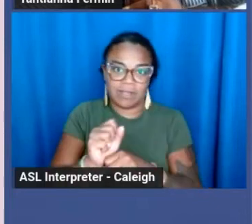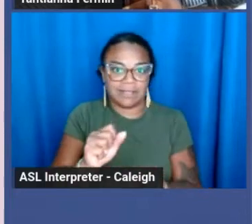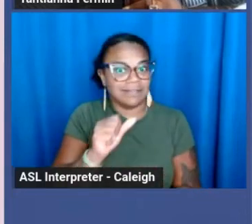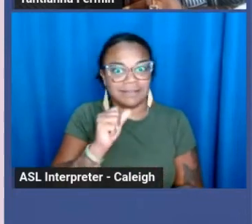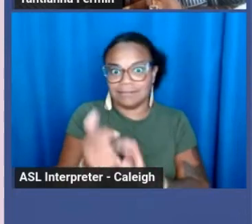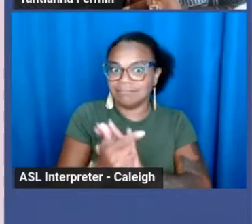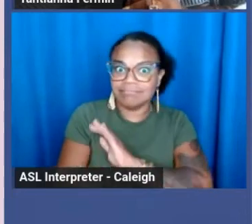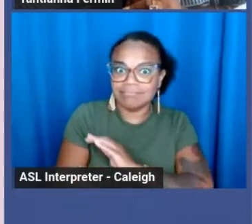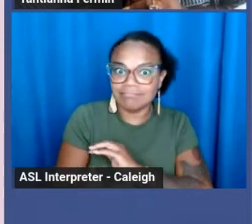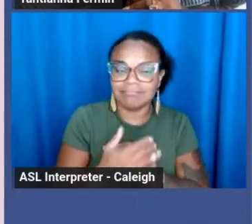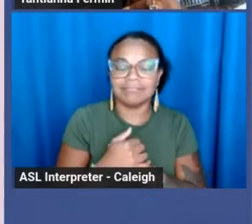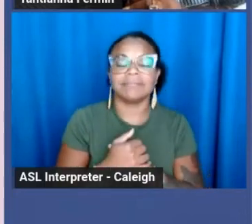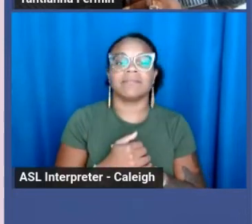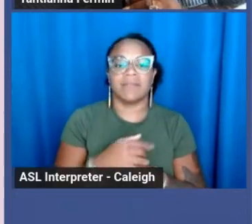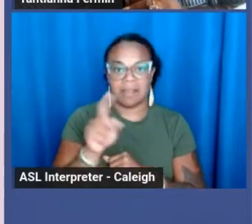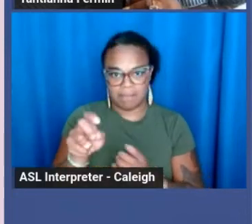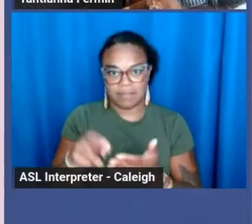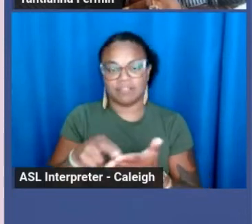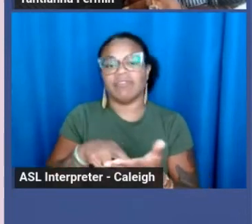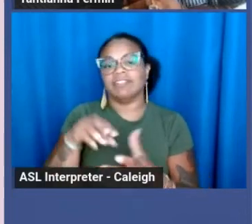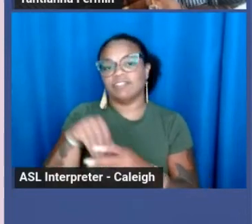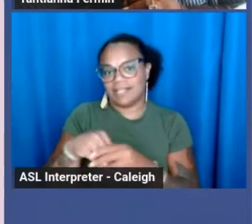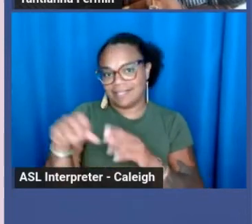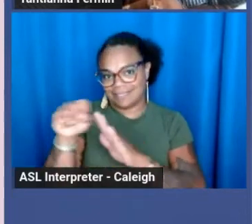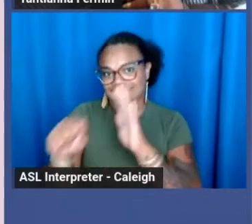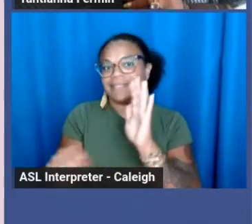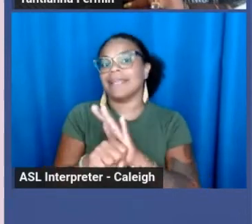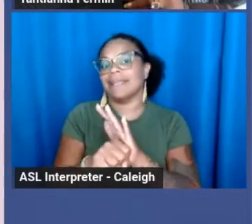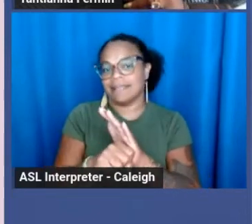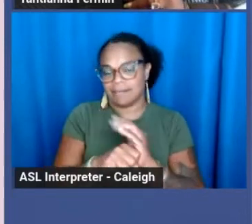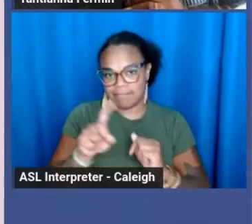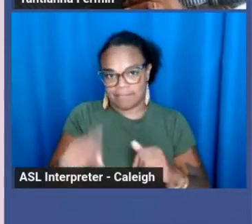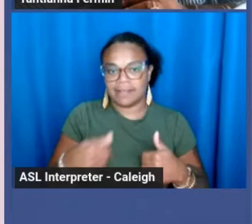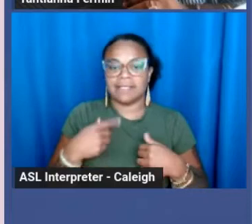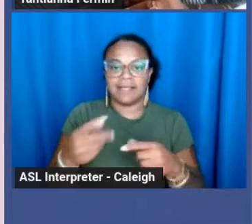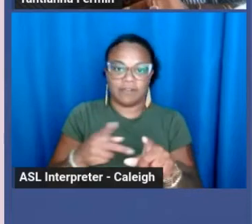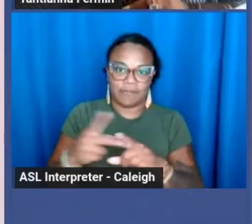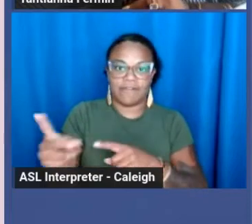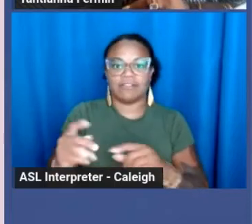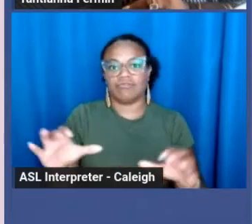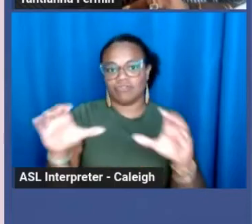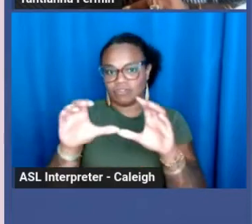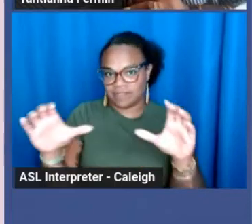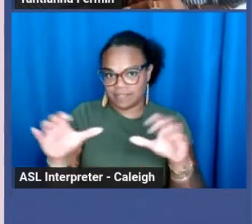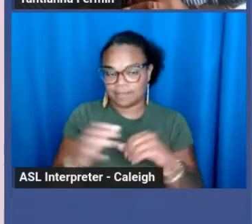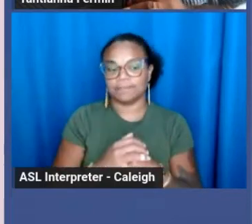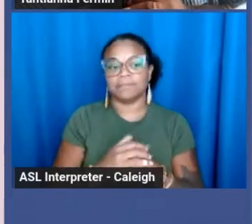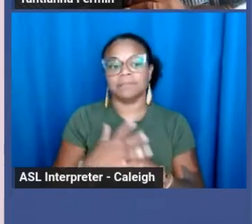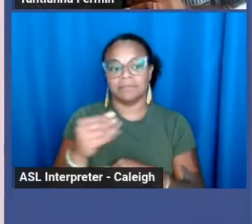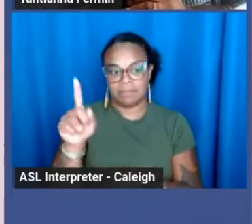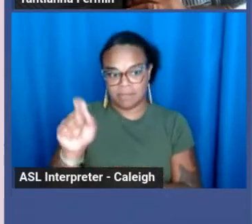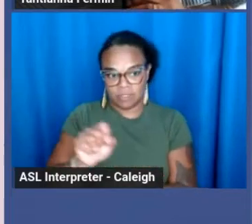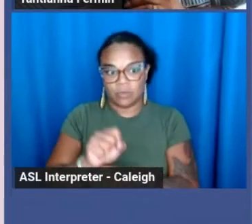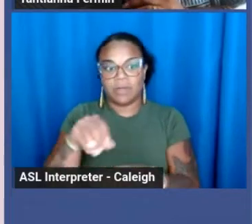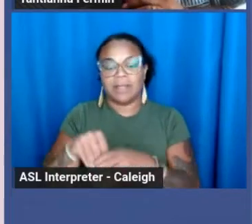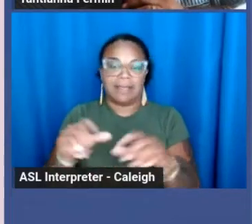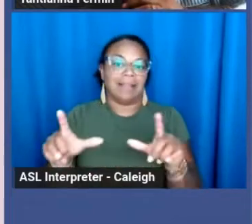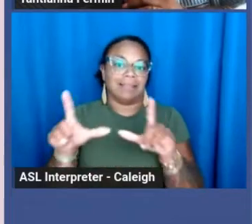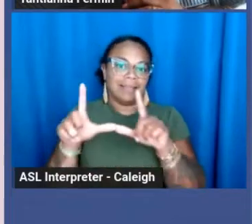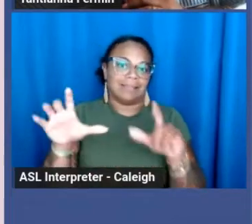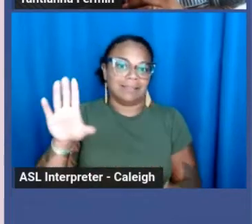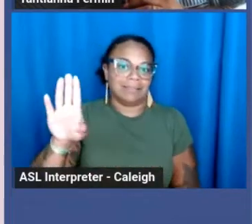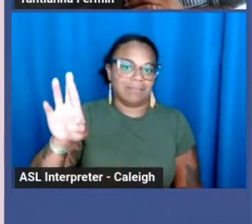They must register within the state, have a professional certificate, and work in a licensed brothel.